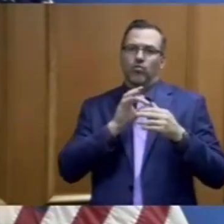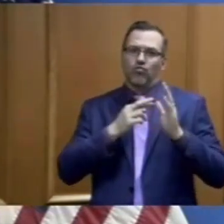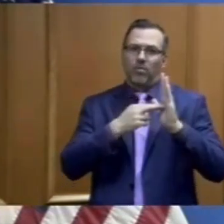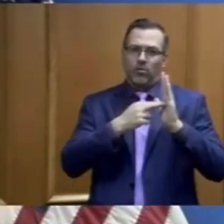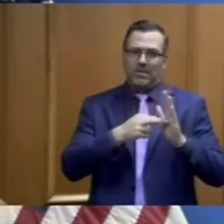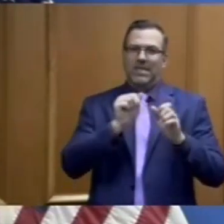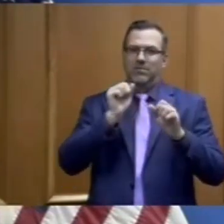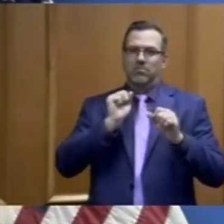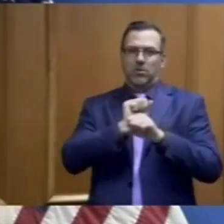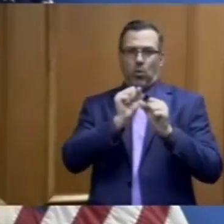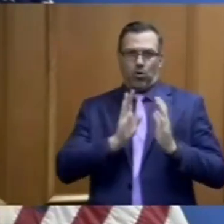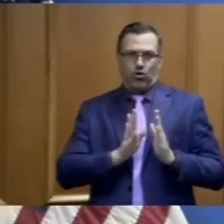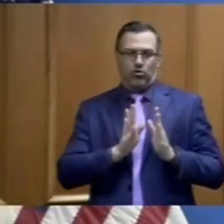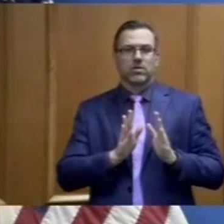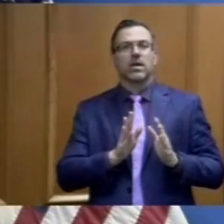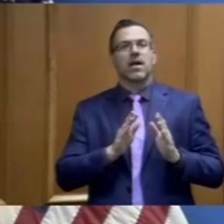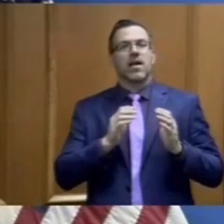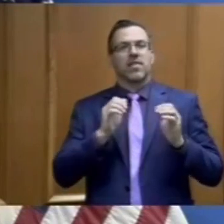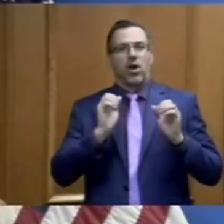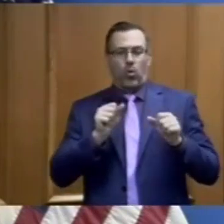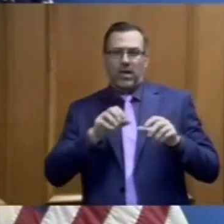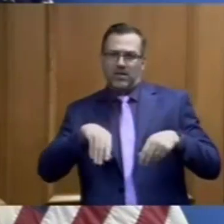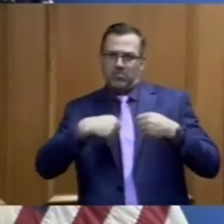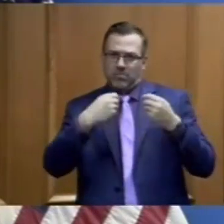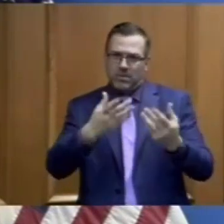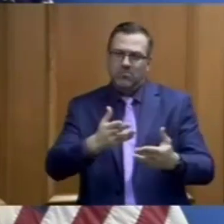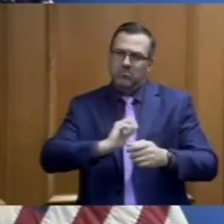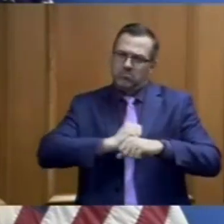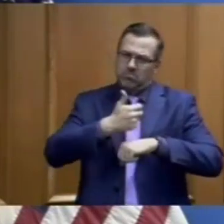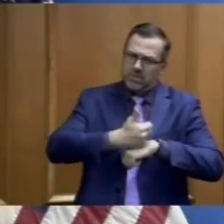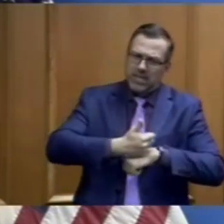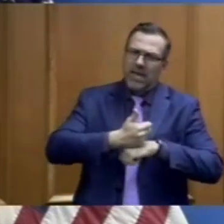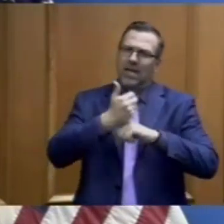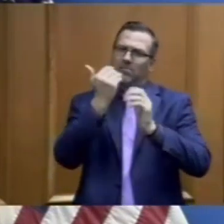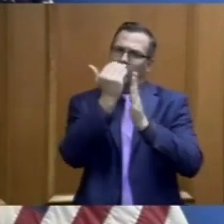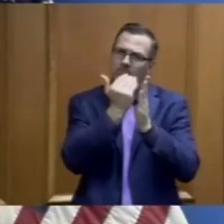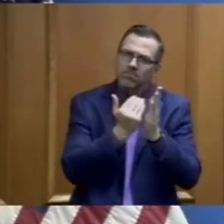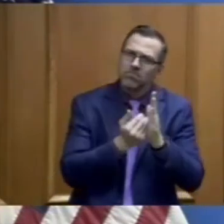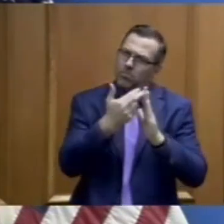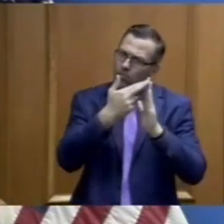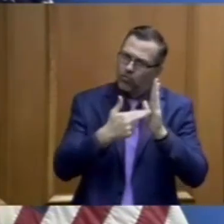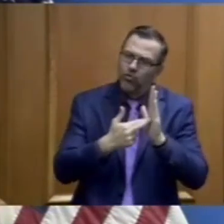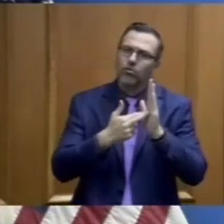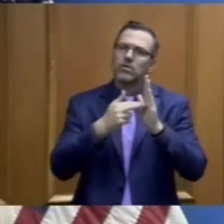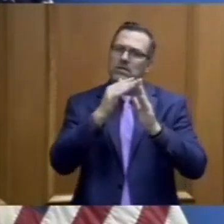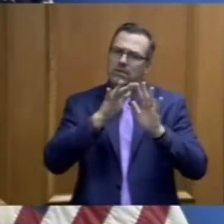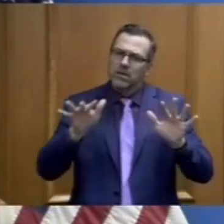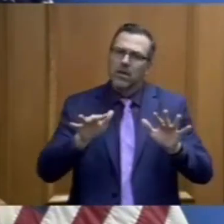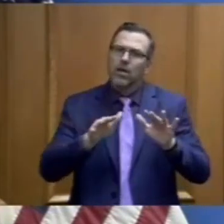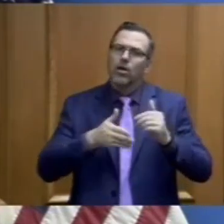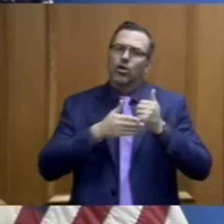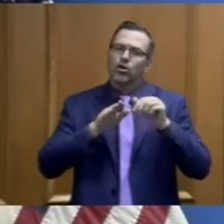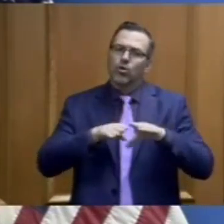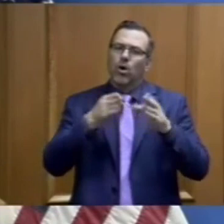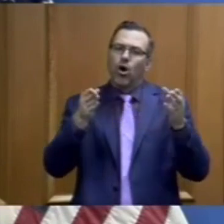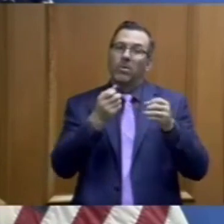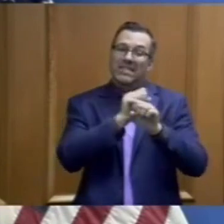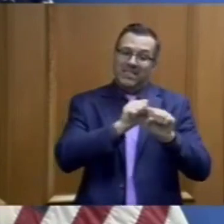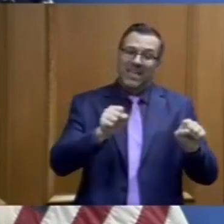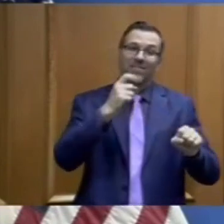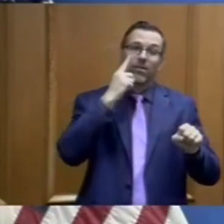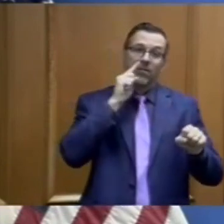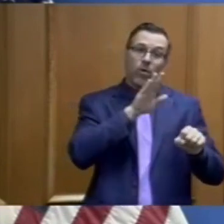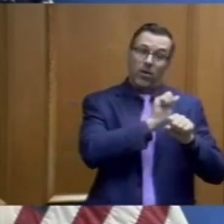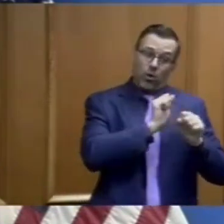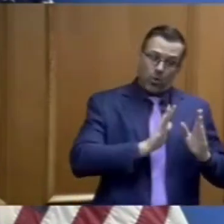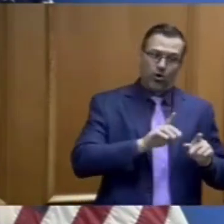measures and the guidance and the guidelines for restaurants to open safely for their workers and for their customers. And when we do so,